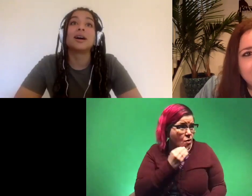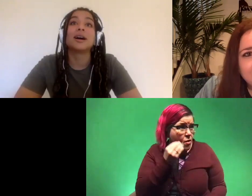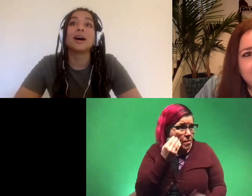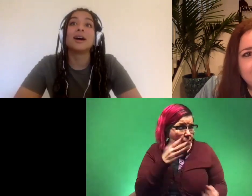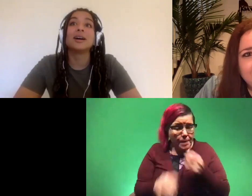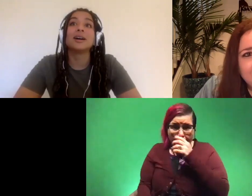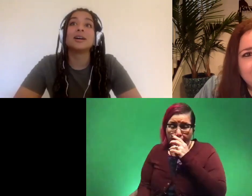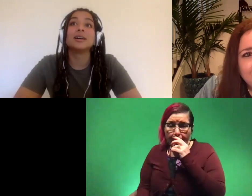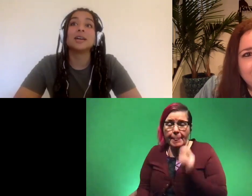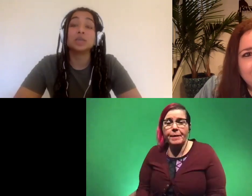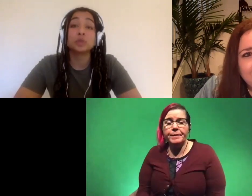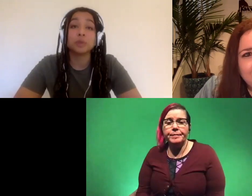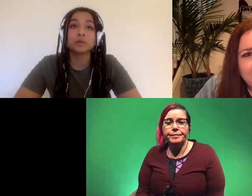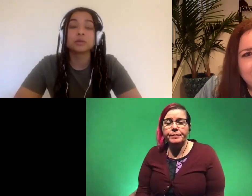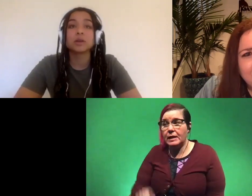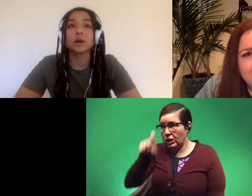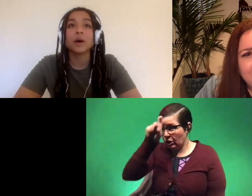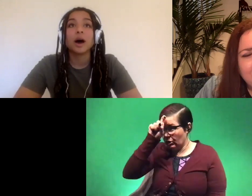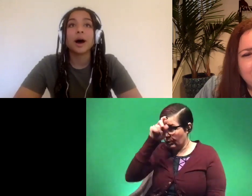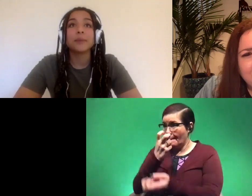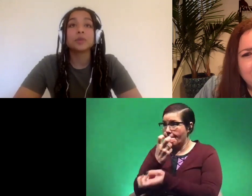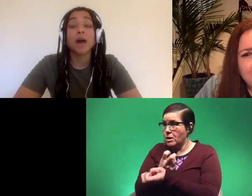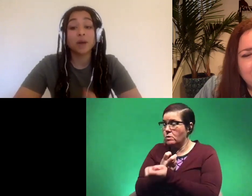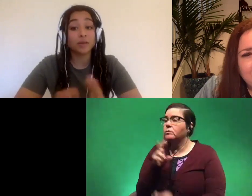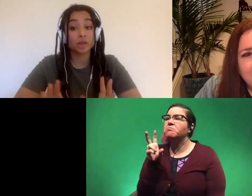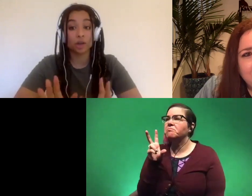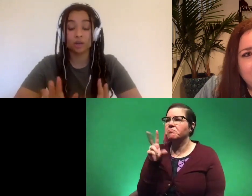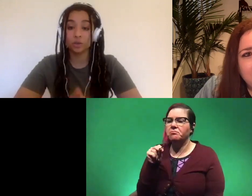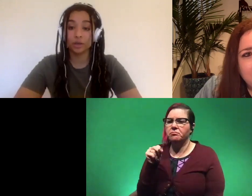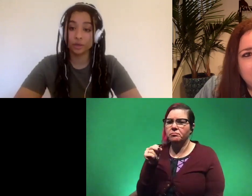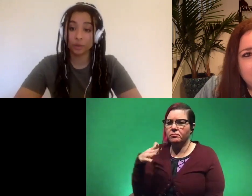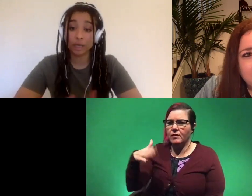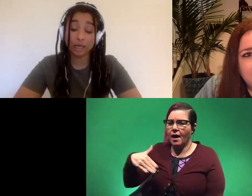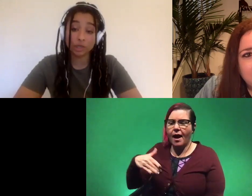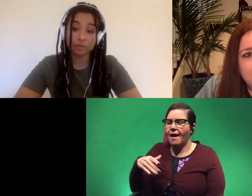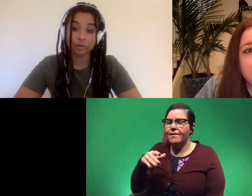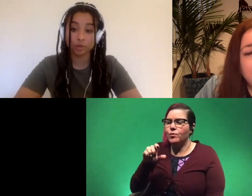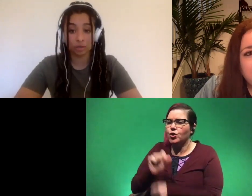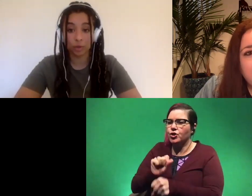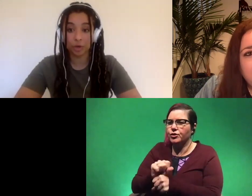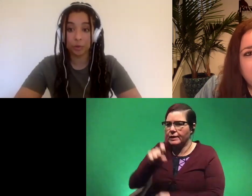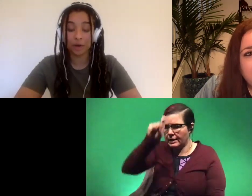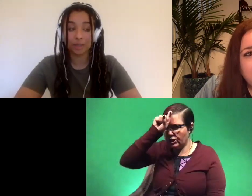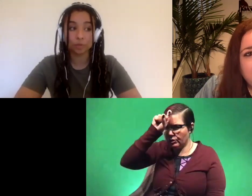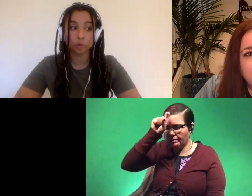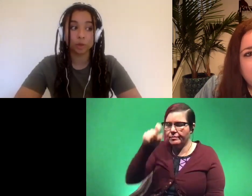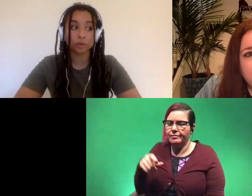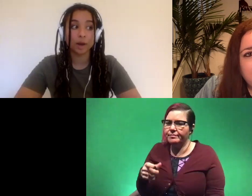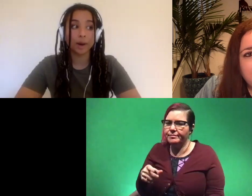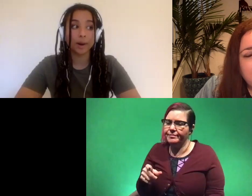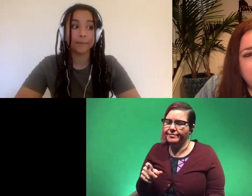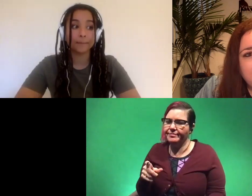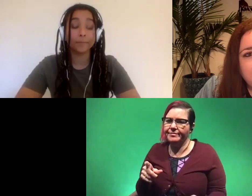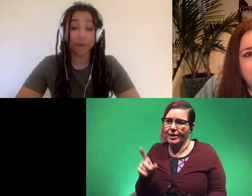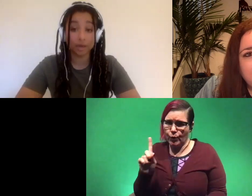know uh egyptian bones no um so i haven't i haven't actually gotten to do any field work in egypt which is where you would find different bones